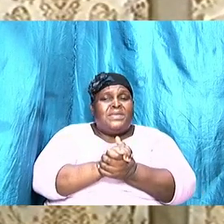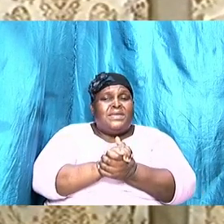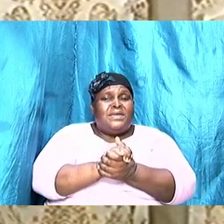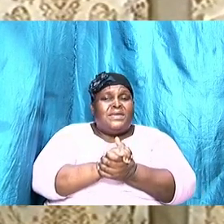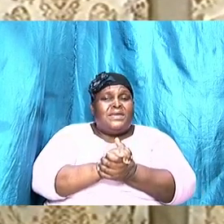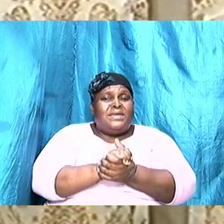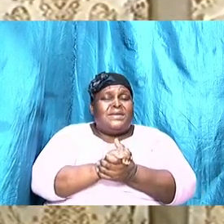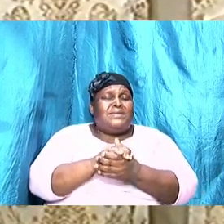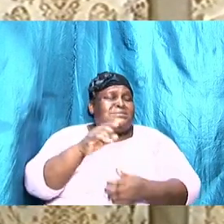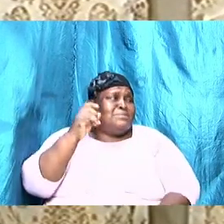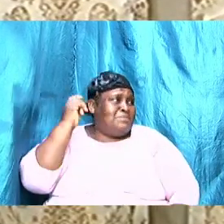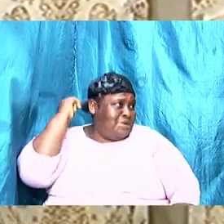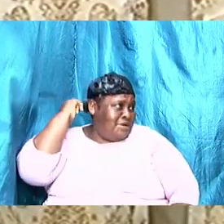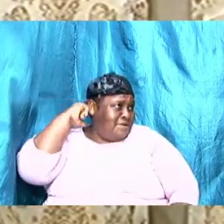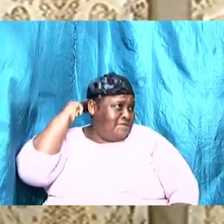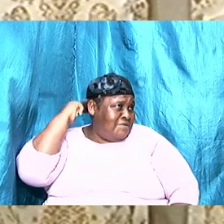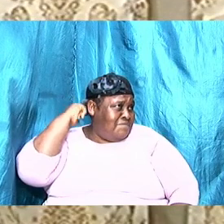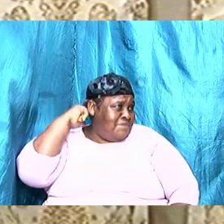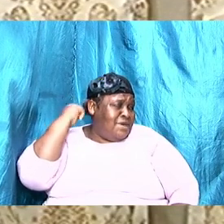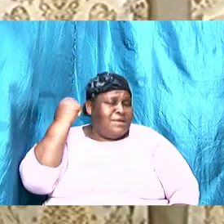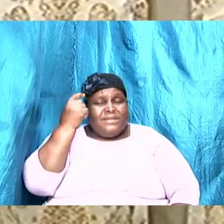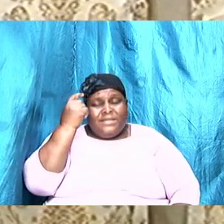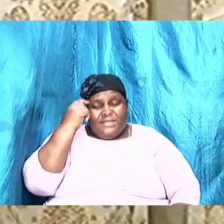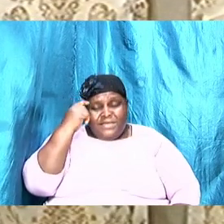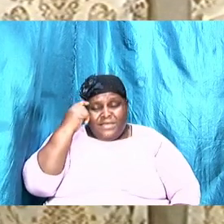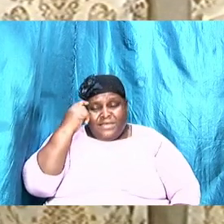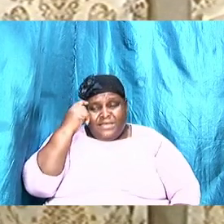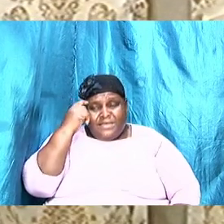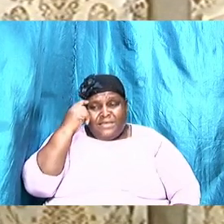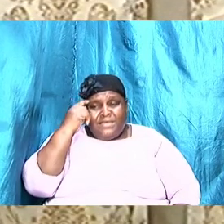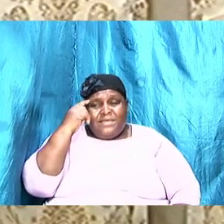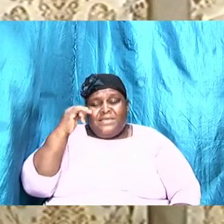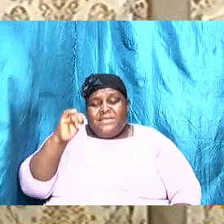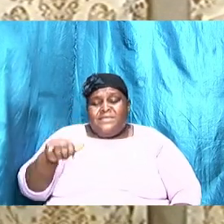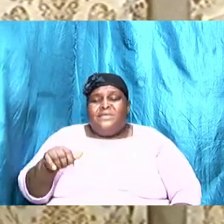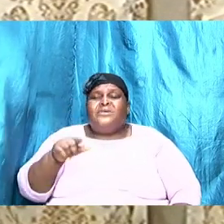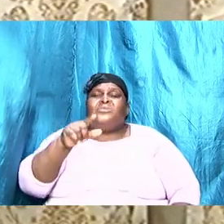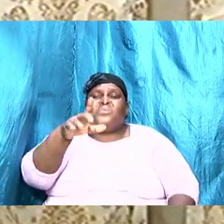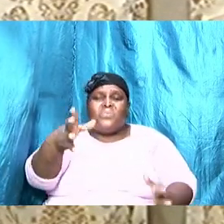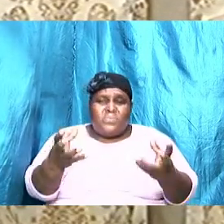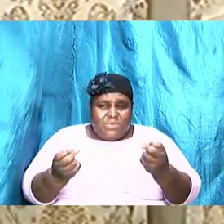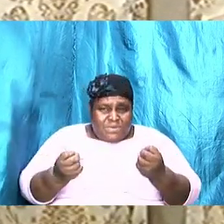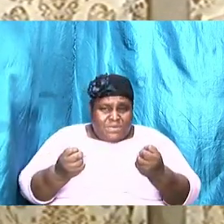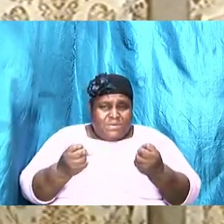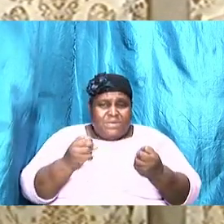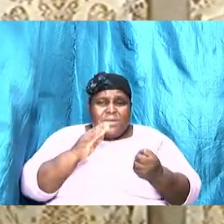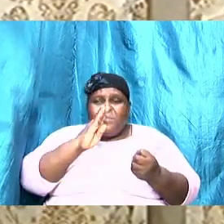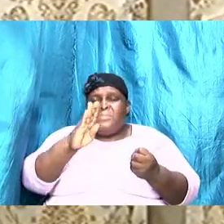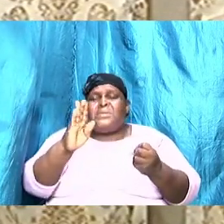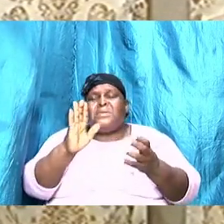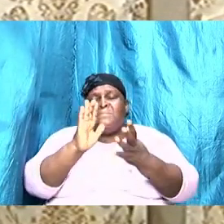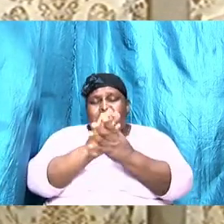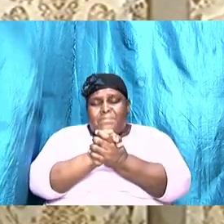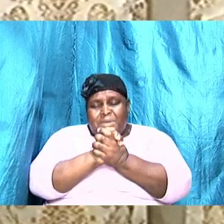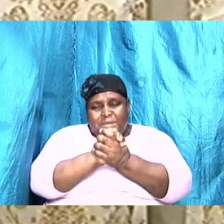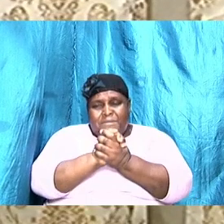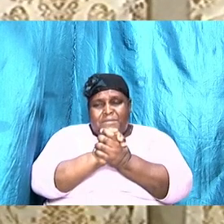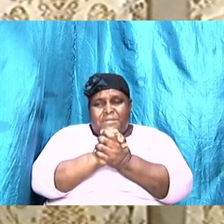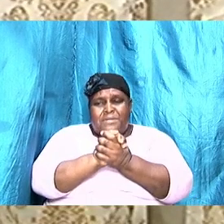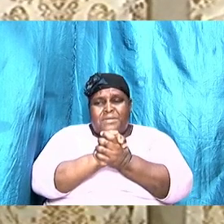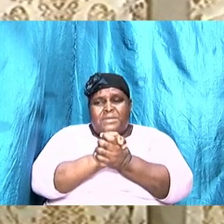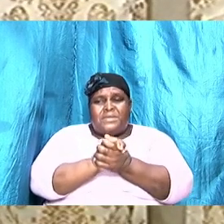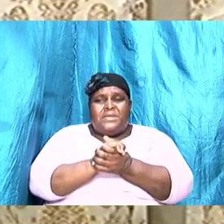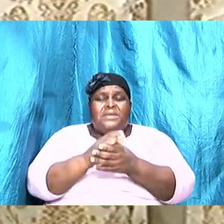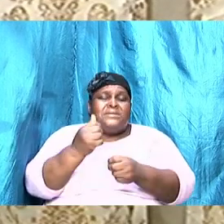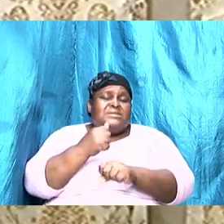time when it comes. It is very important that we take the time out, that we assess and analyze